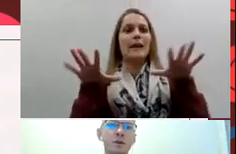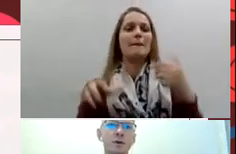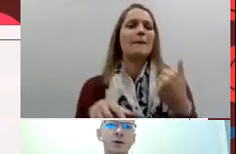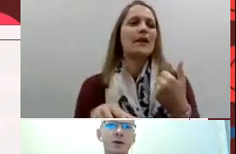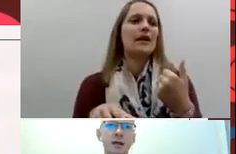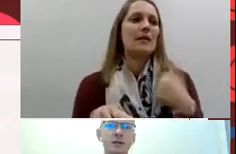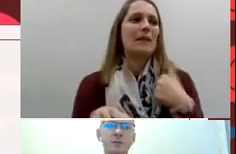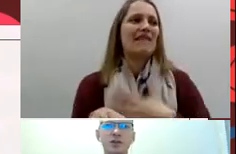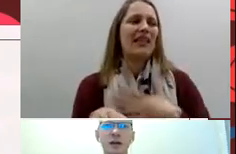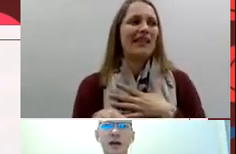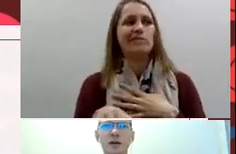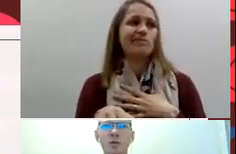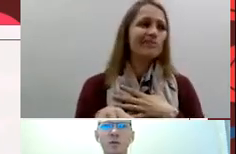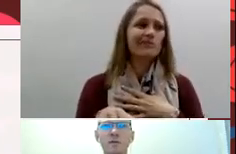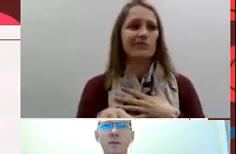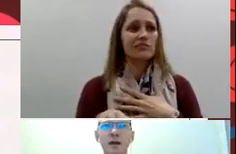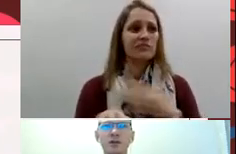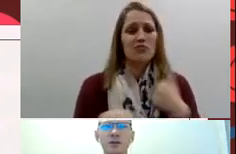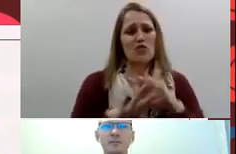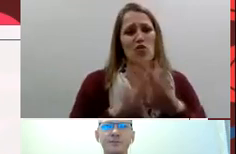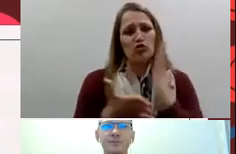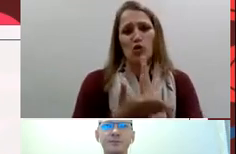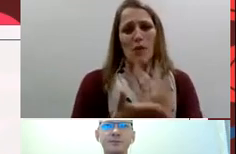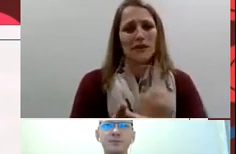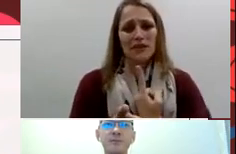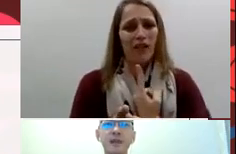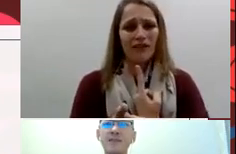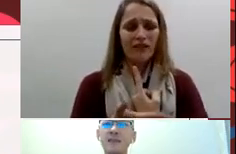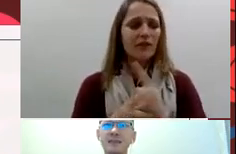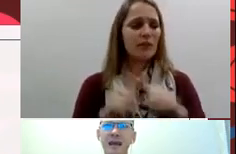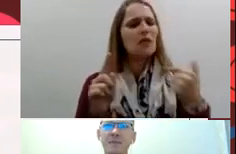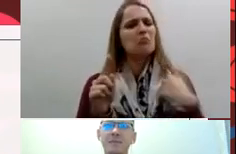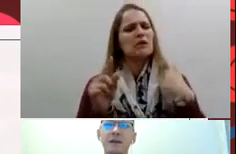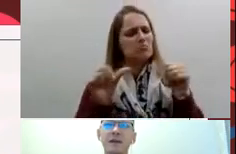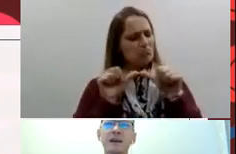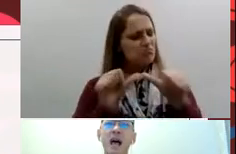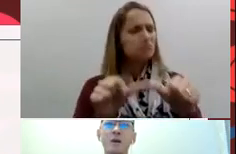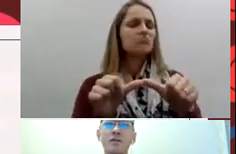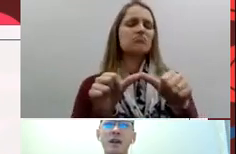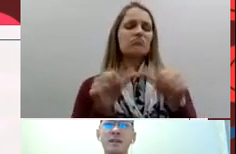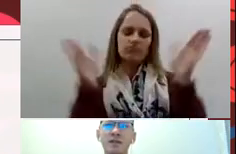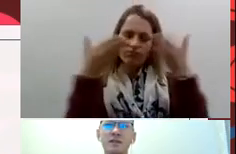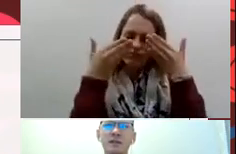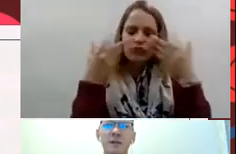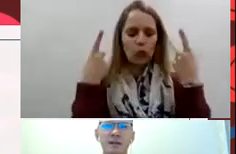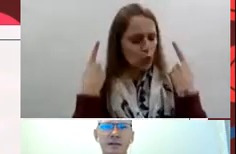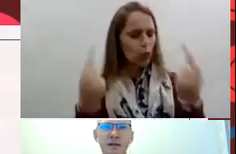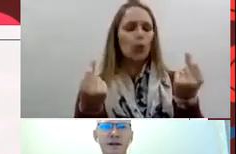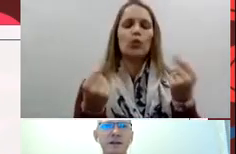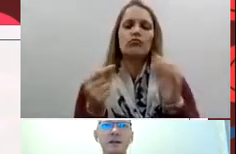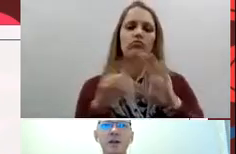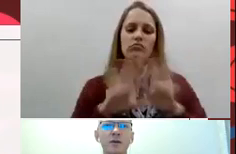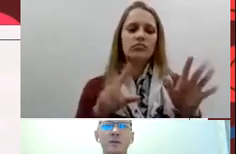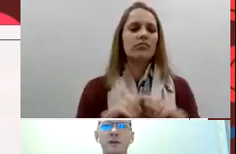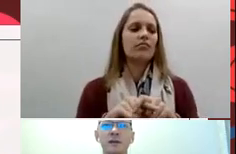with her notes and to make sure that I had all the information at the exam I was very uncertain of myself